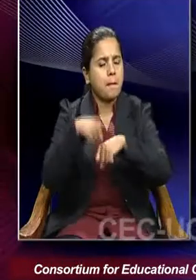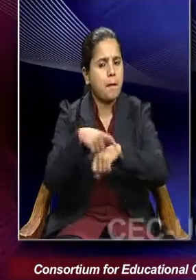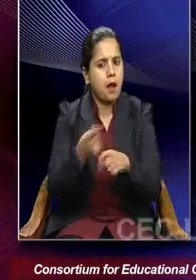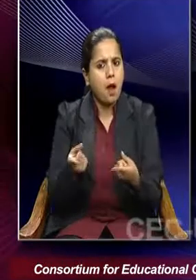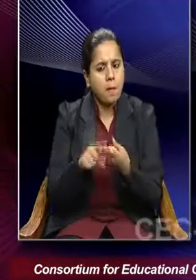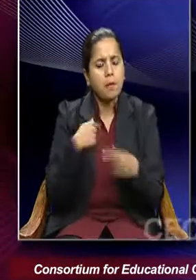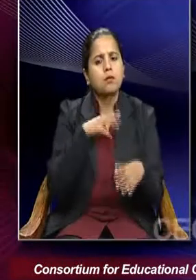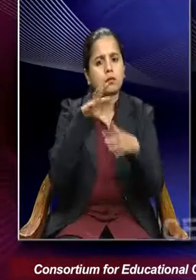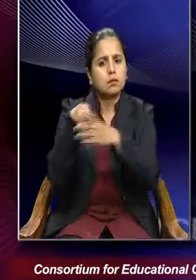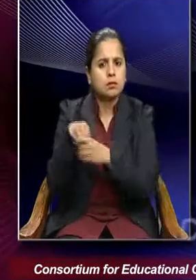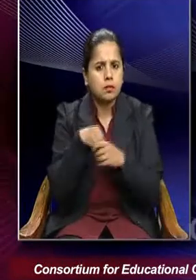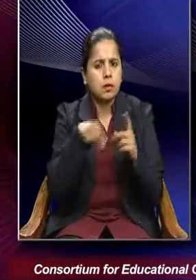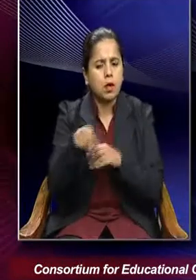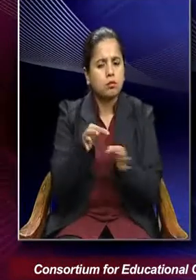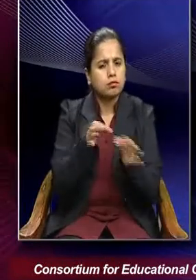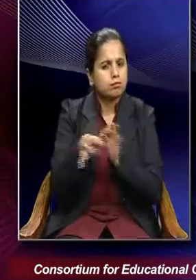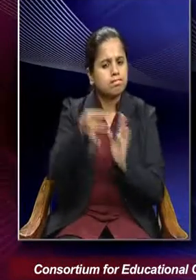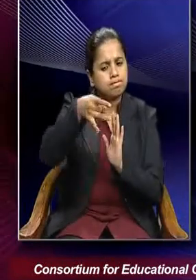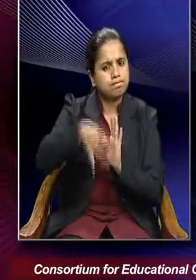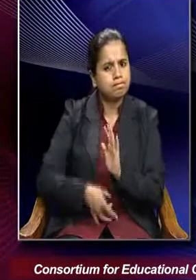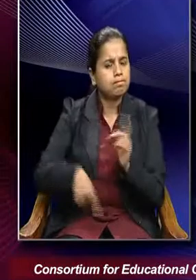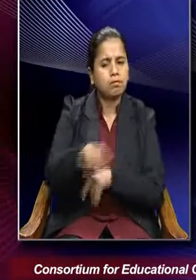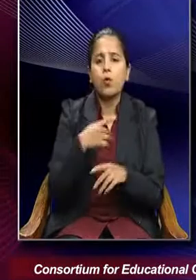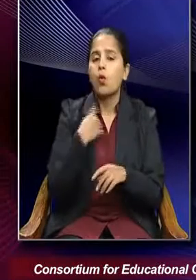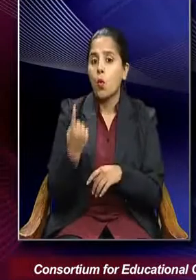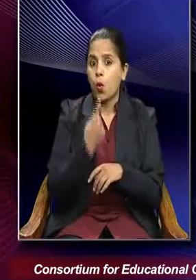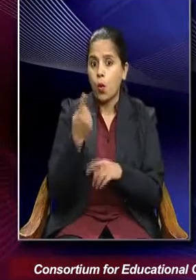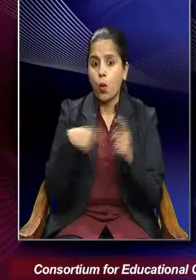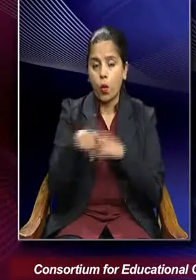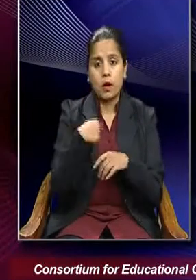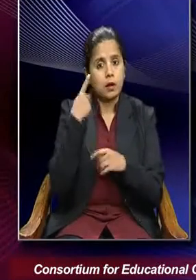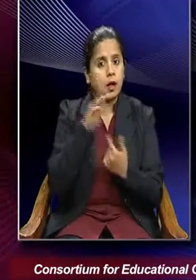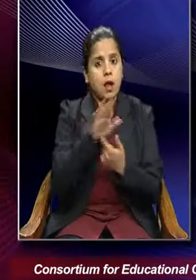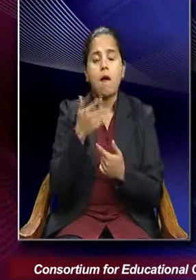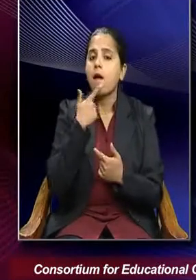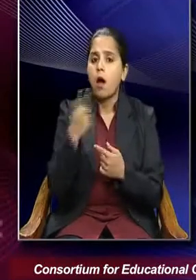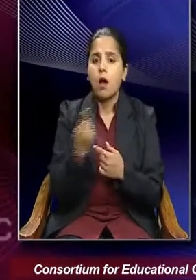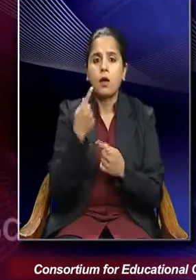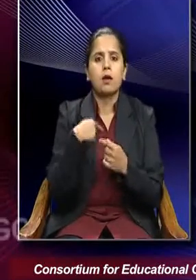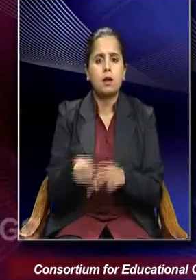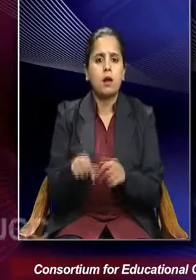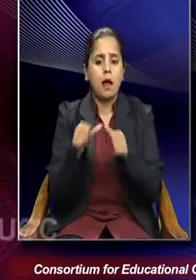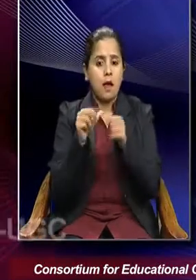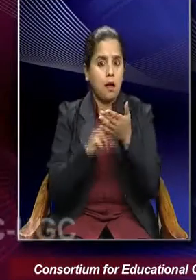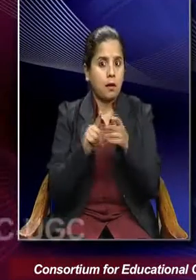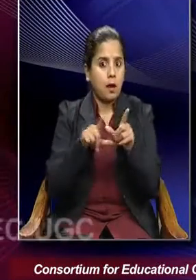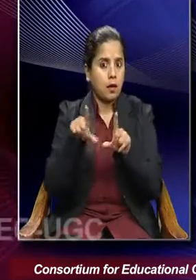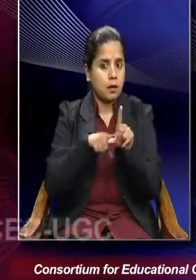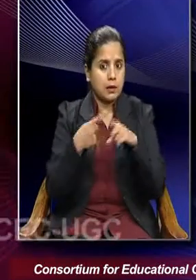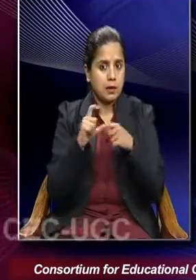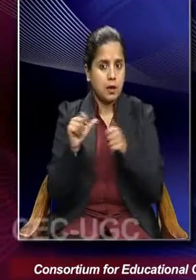in giving a description and not be allowed to give an analytical understanding.